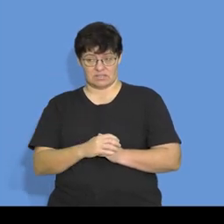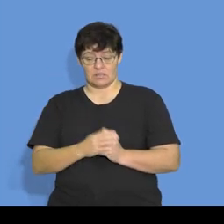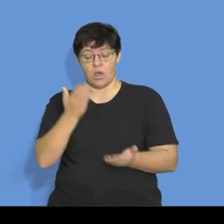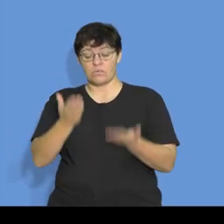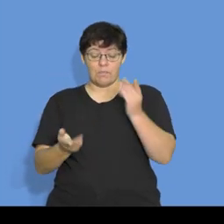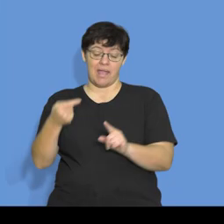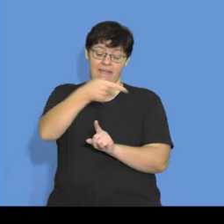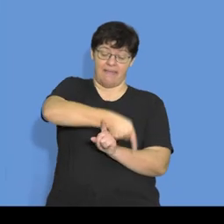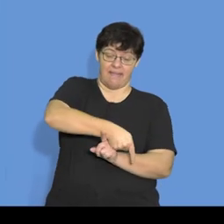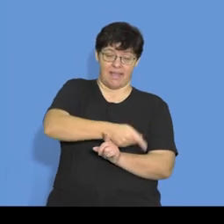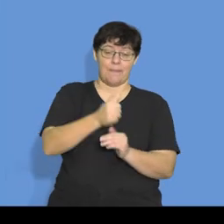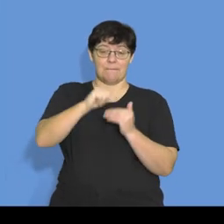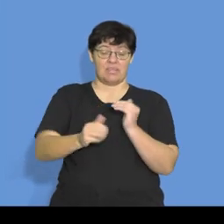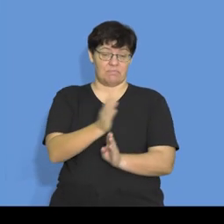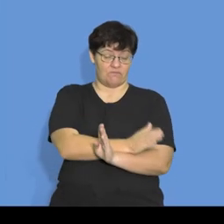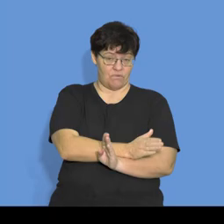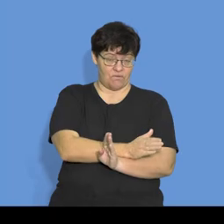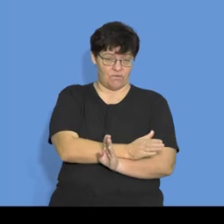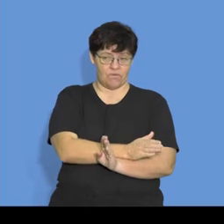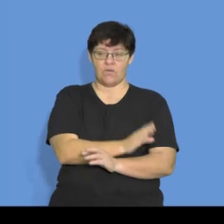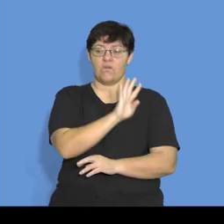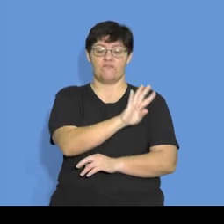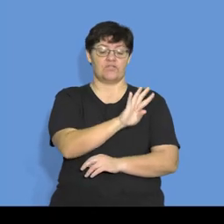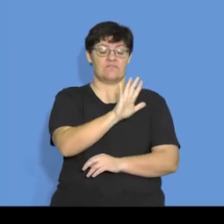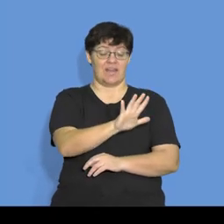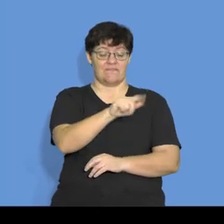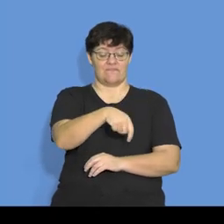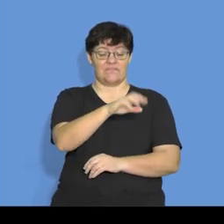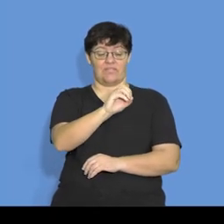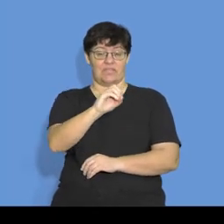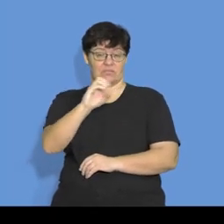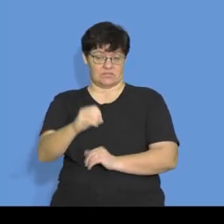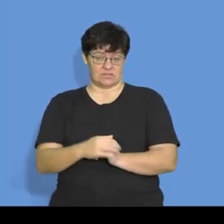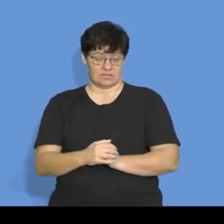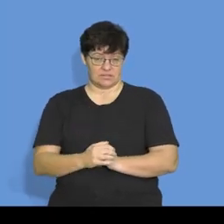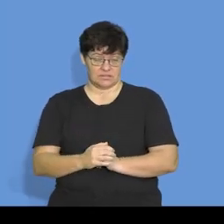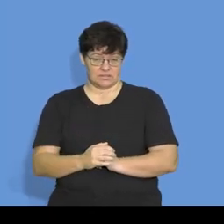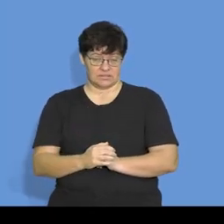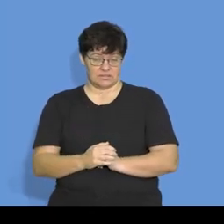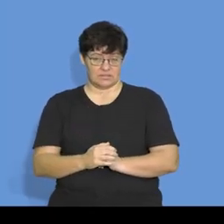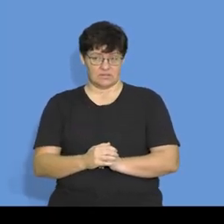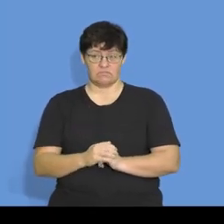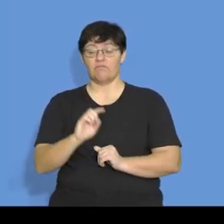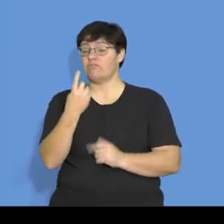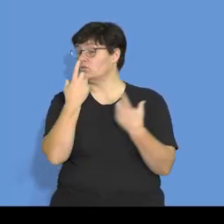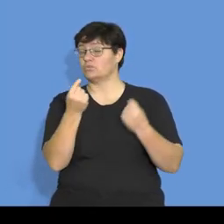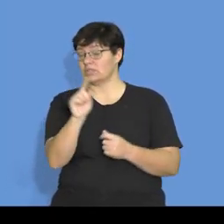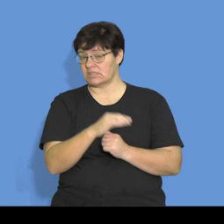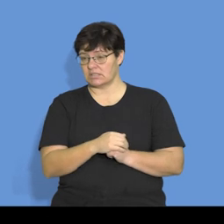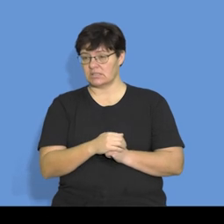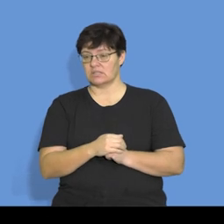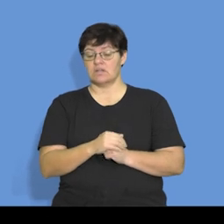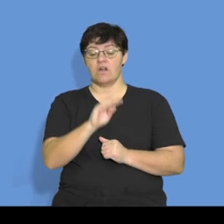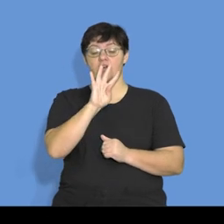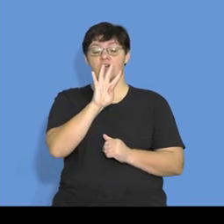it to the previous months and that was $45,000. So step number one, what do you do? You take your